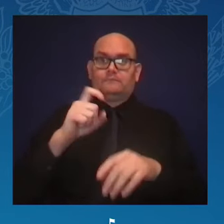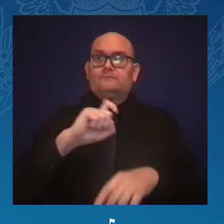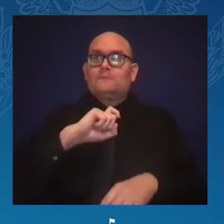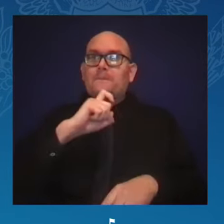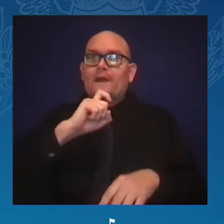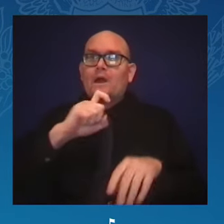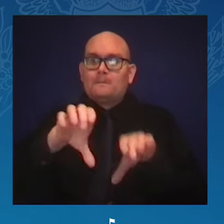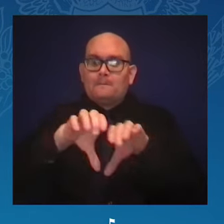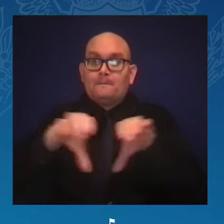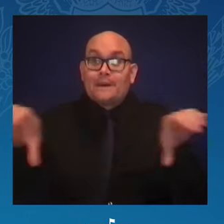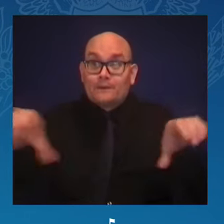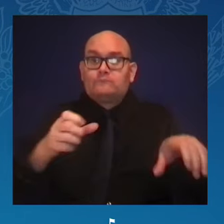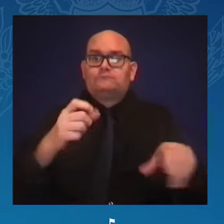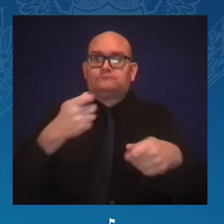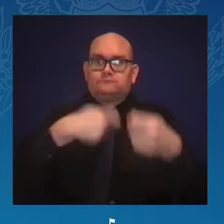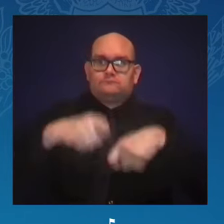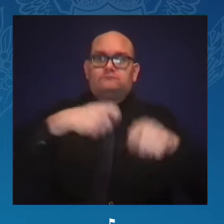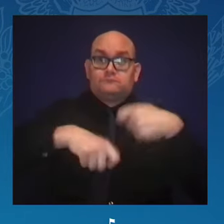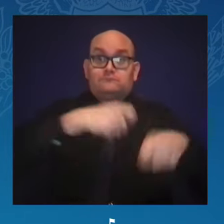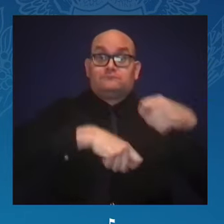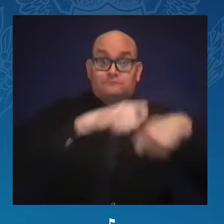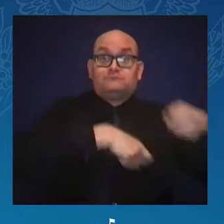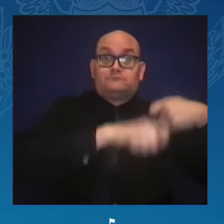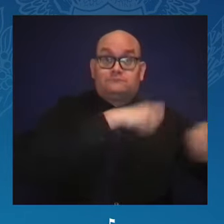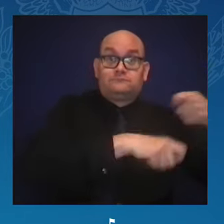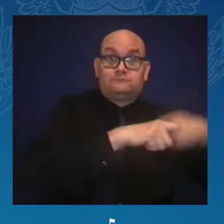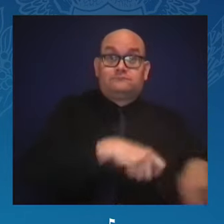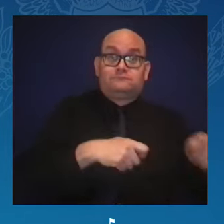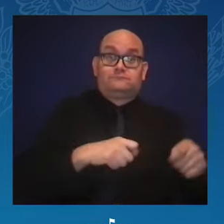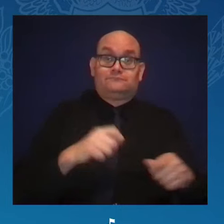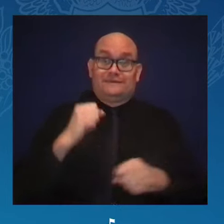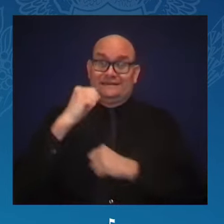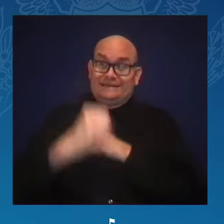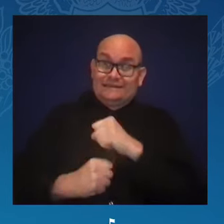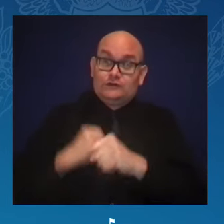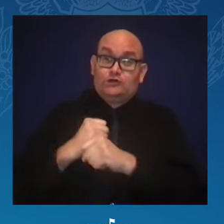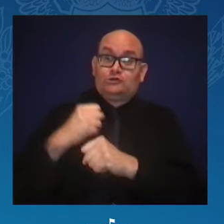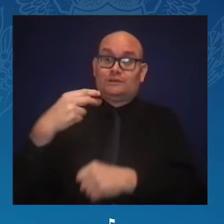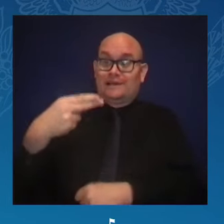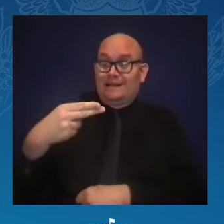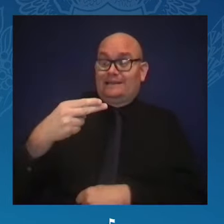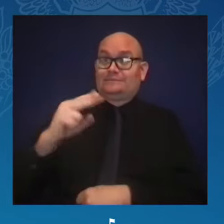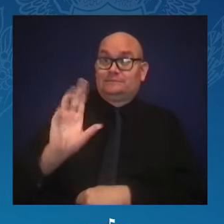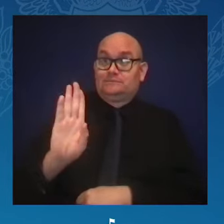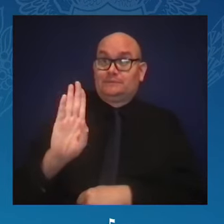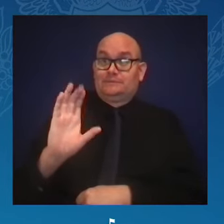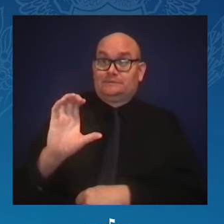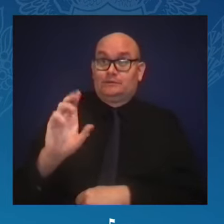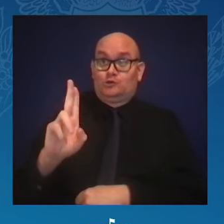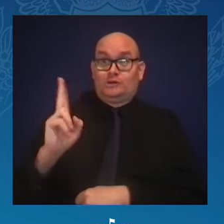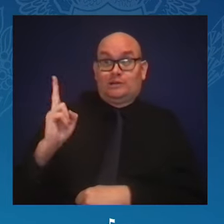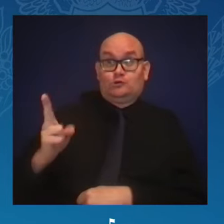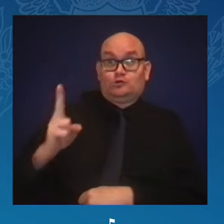For years, our HBCUs have been underfunded, even though